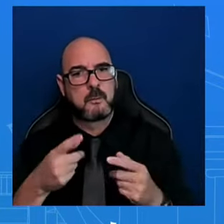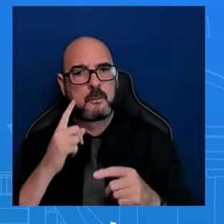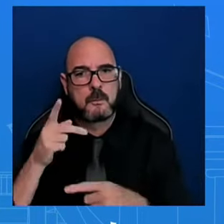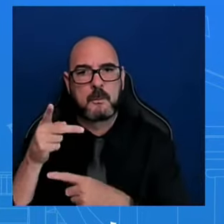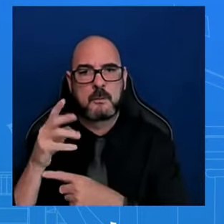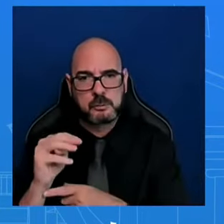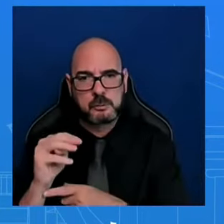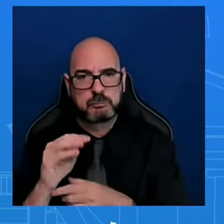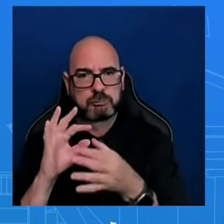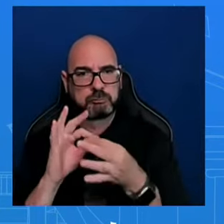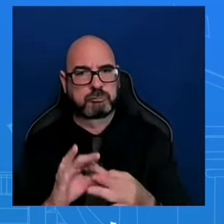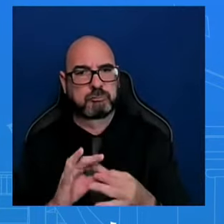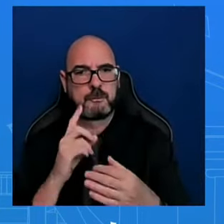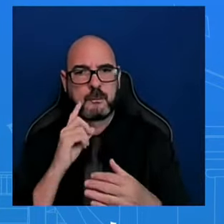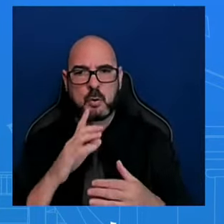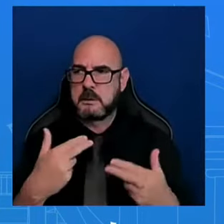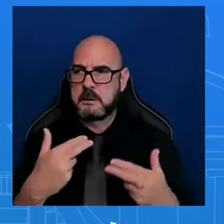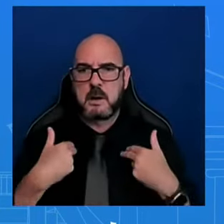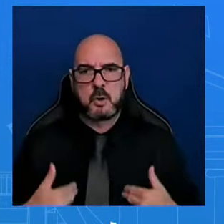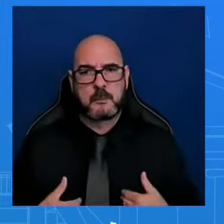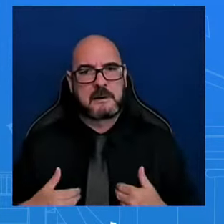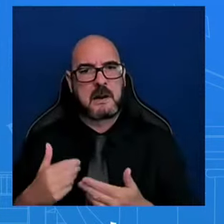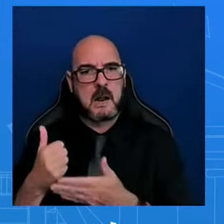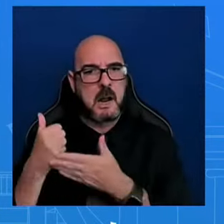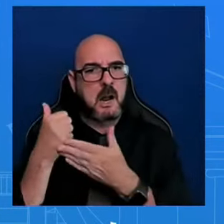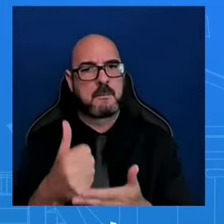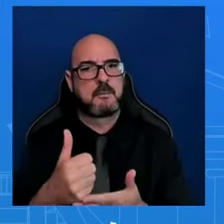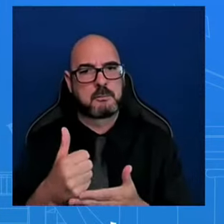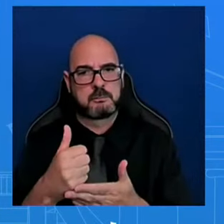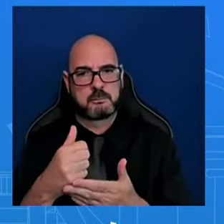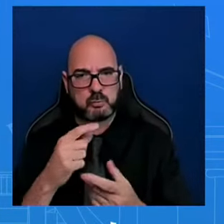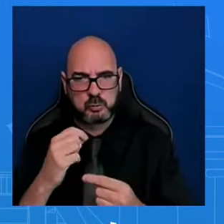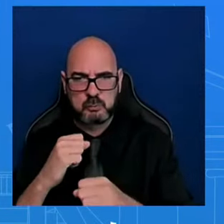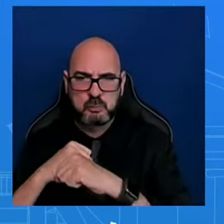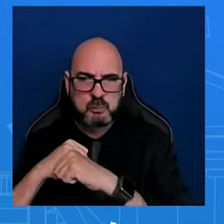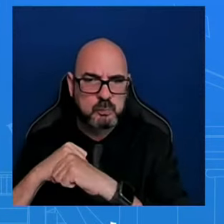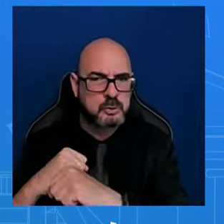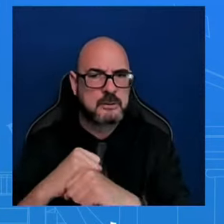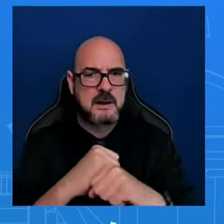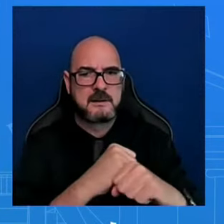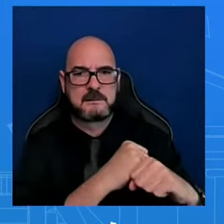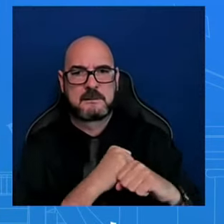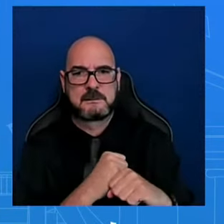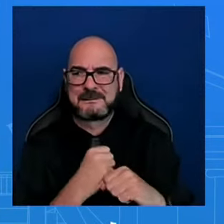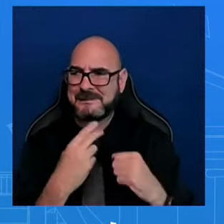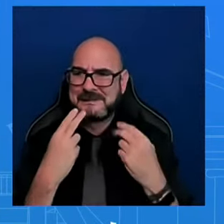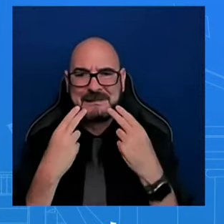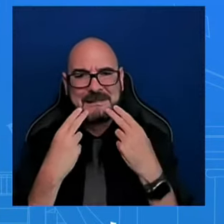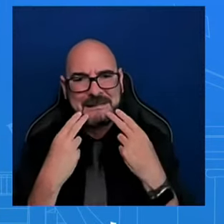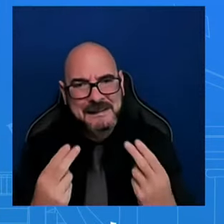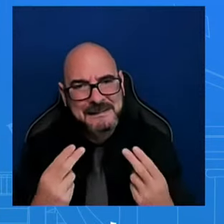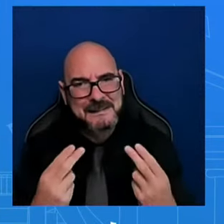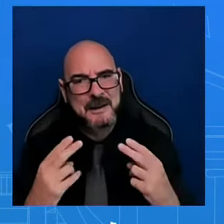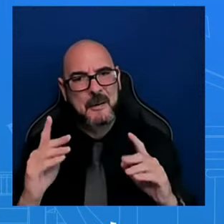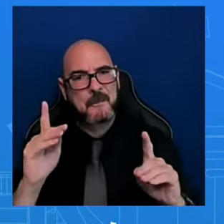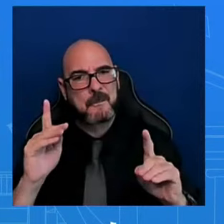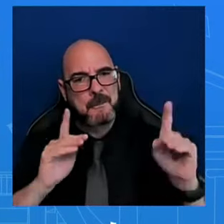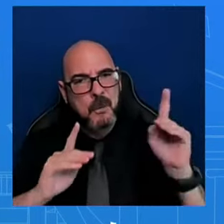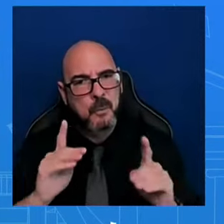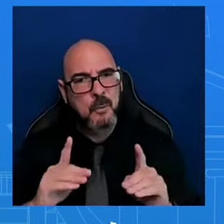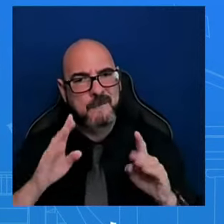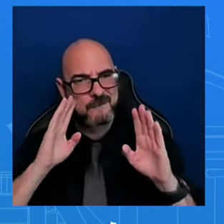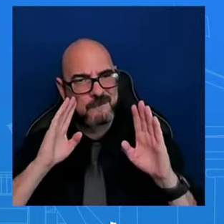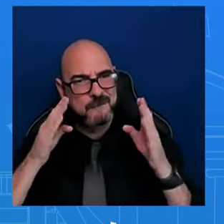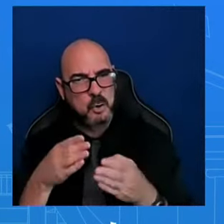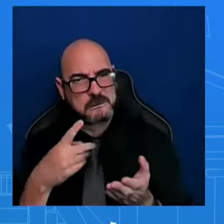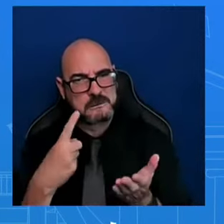workers, which is really important, protecting civilians. And that's what the conversation was primarily about. And what we have said, it's in the